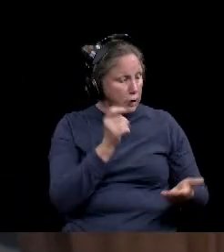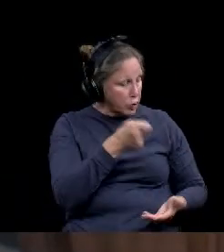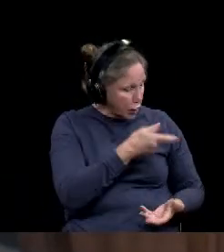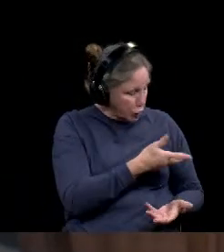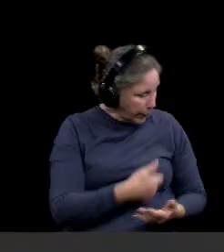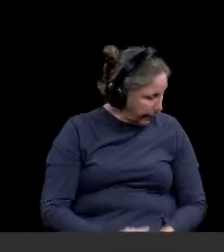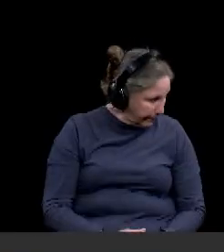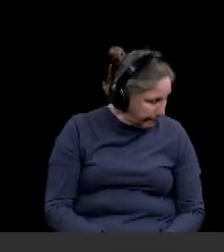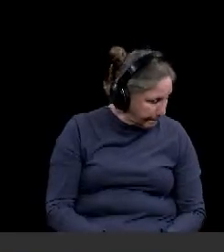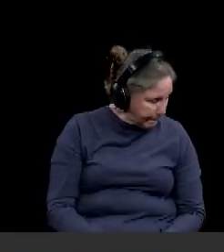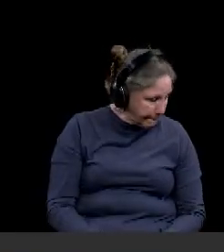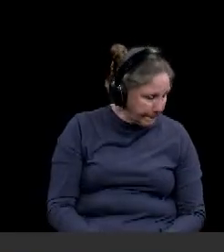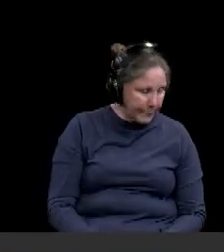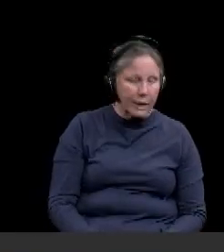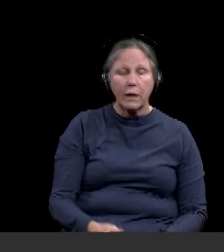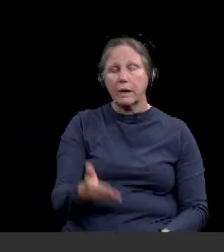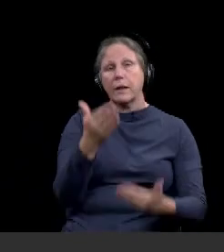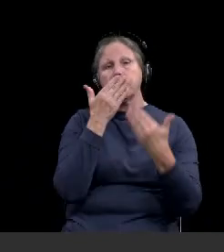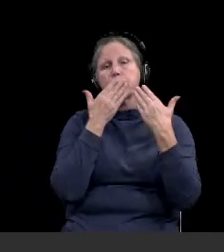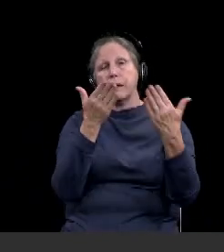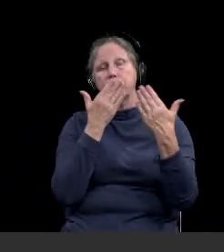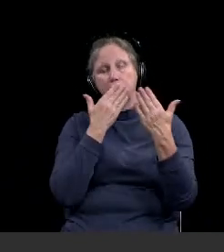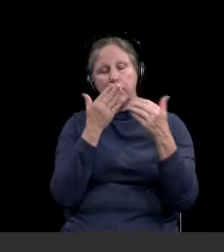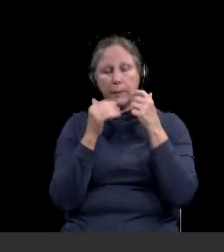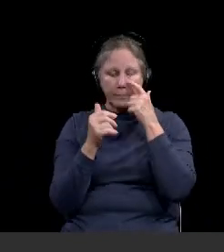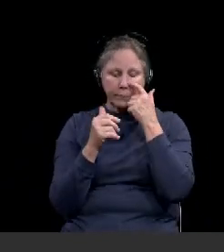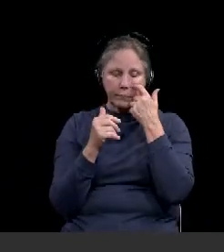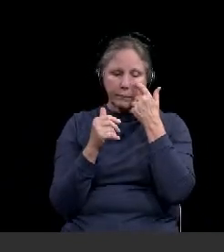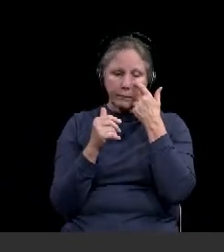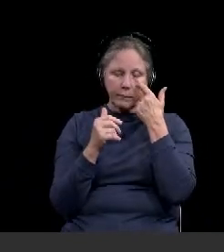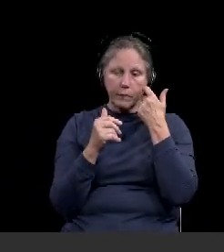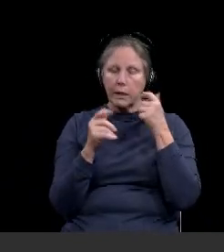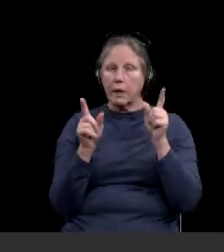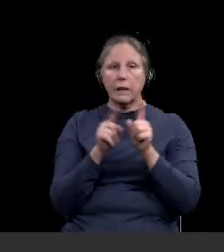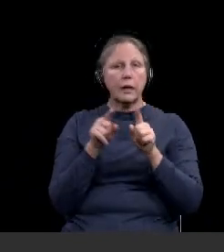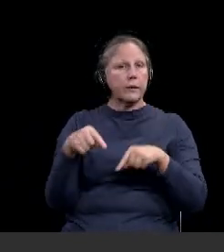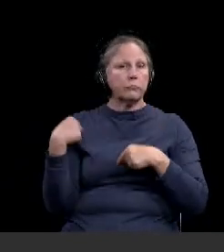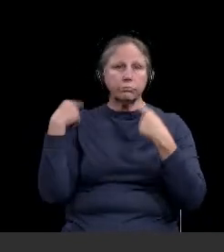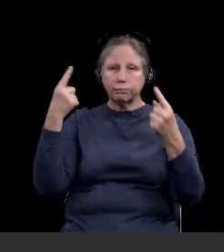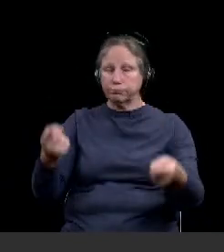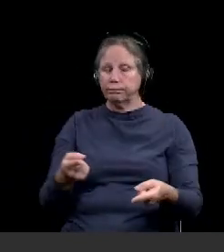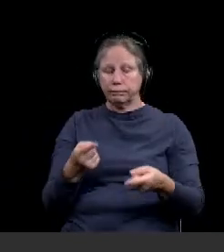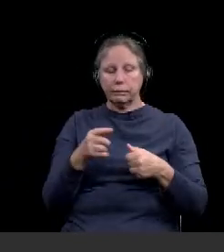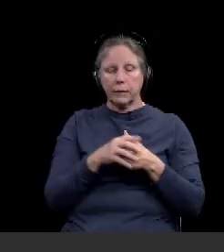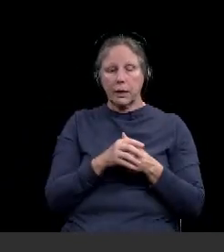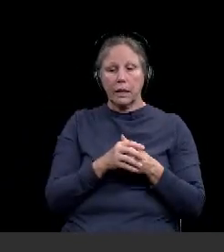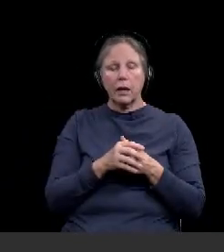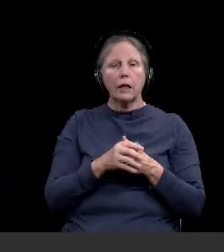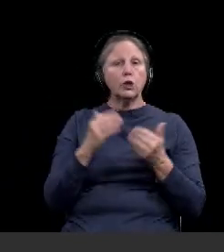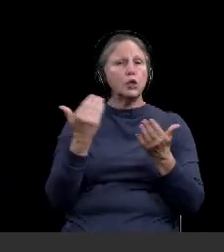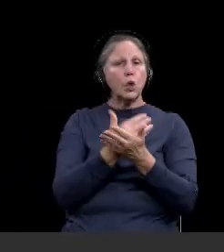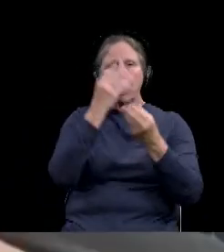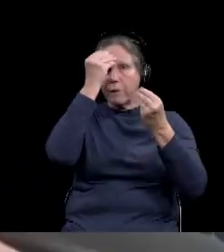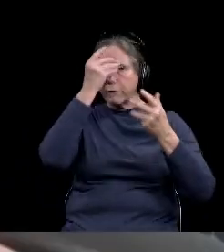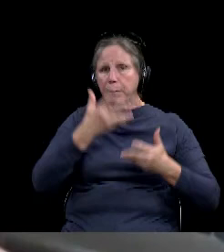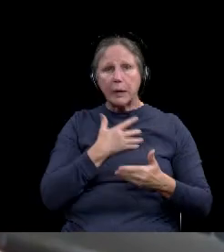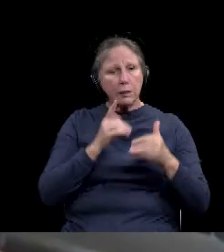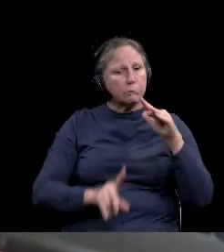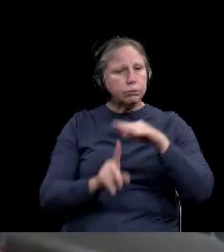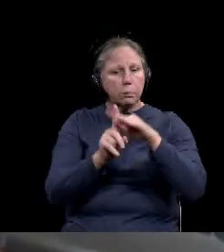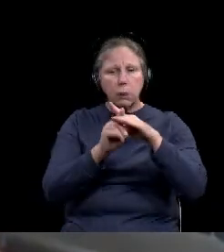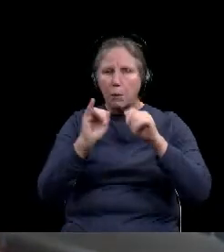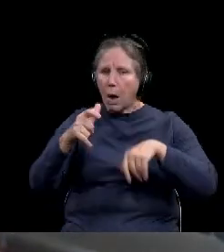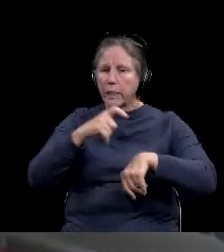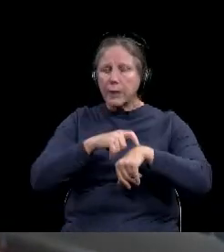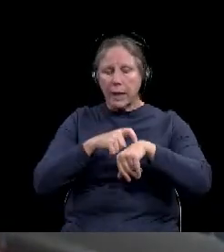you're on. Well, thank you. I think this is, like many press conferences have some different and new information that comes out.